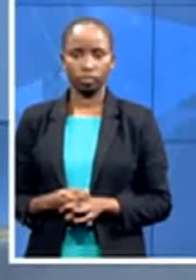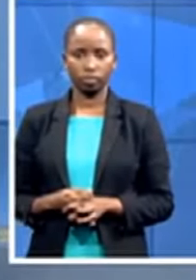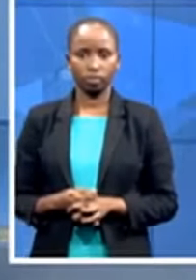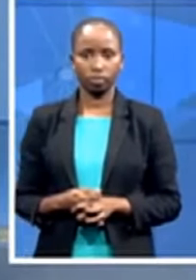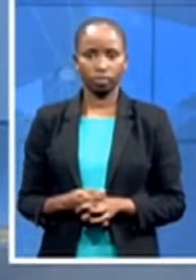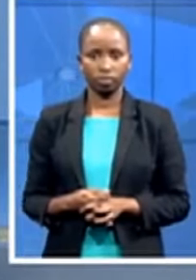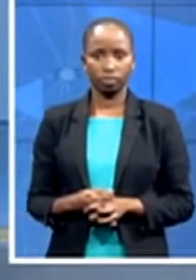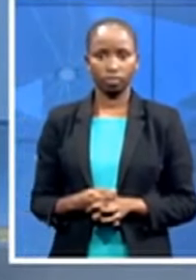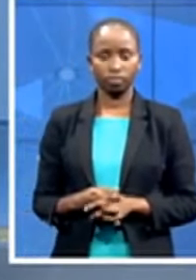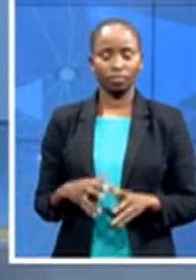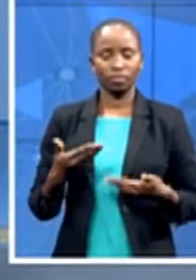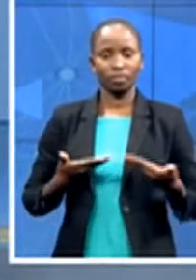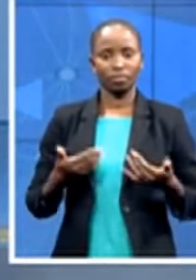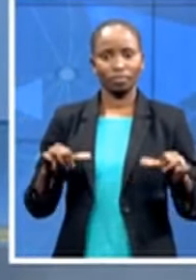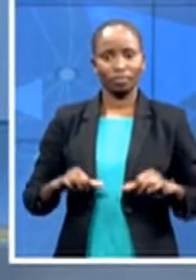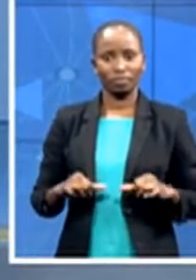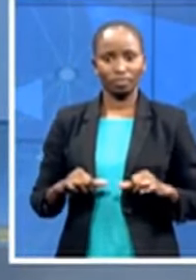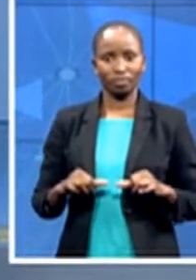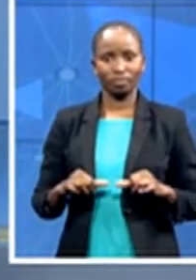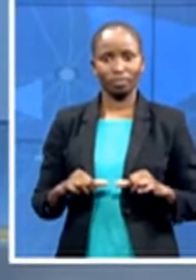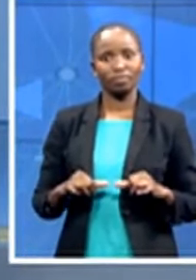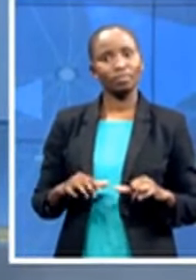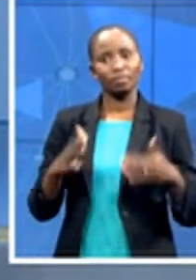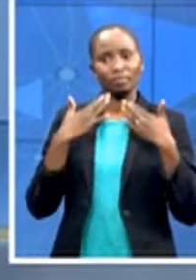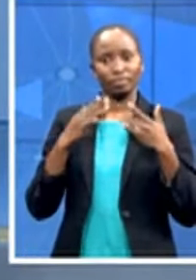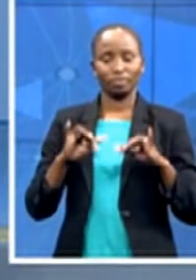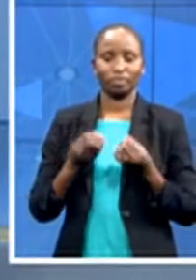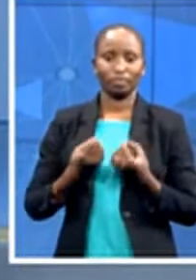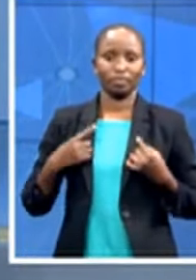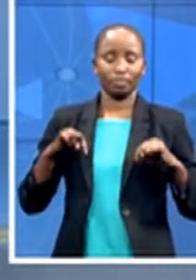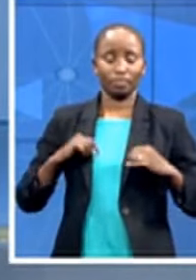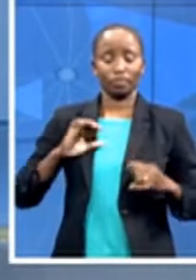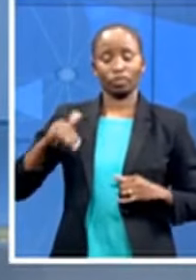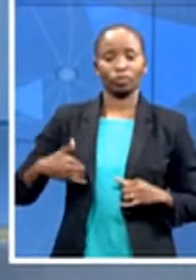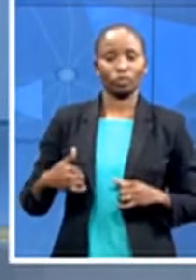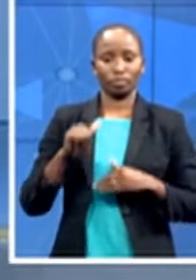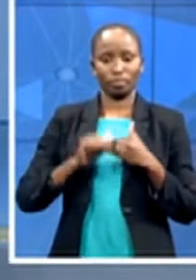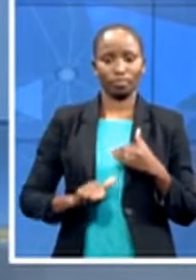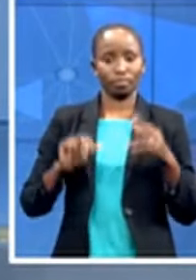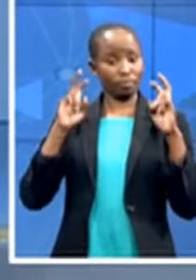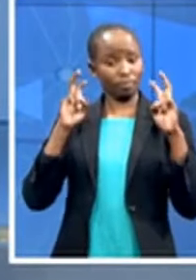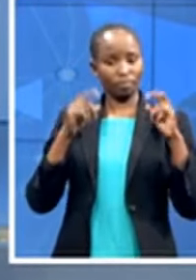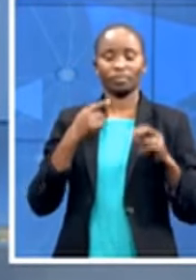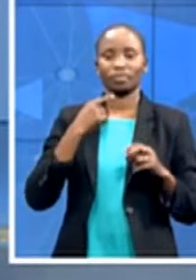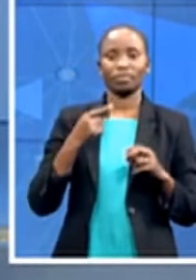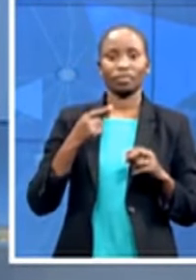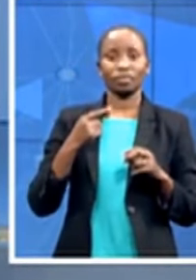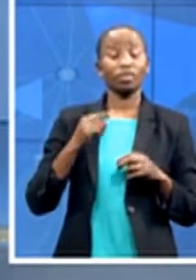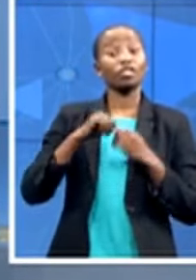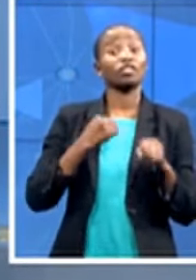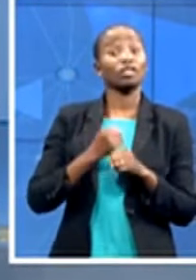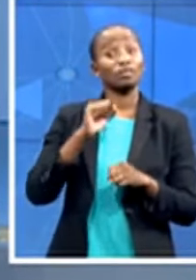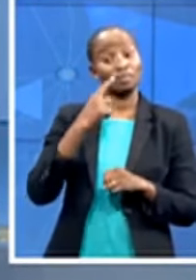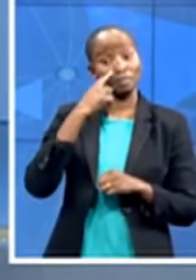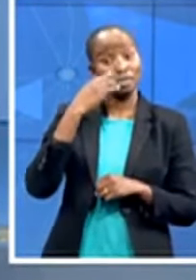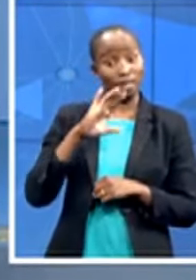august is national women's month in south africa the theme this year is the year of charlotte maniamak realizing women's rights this